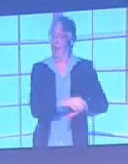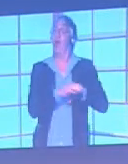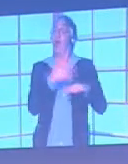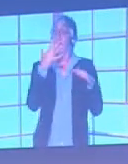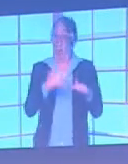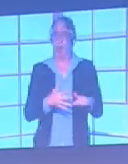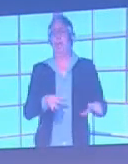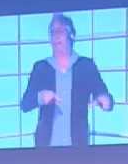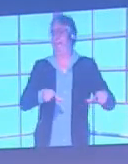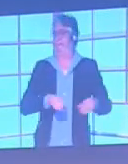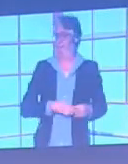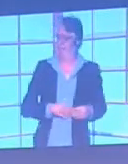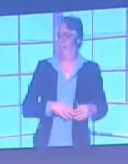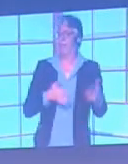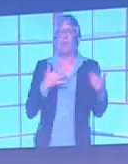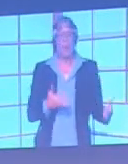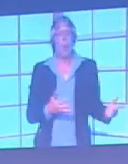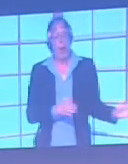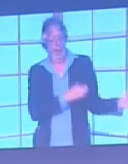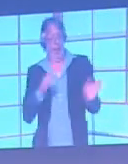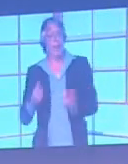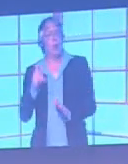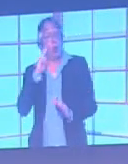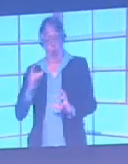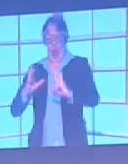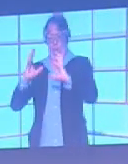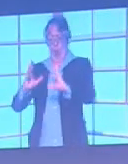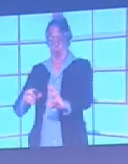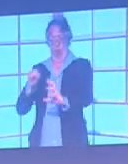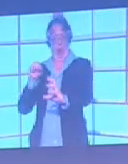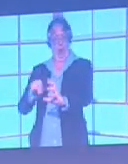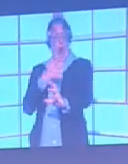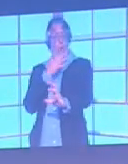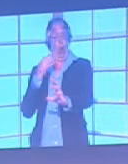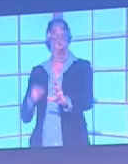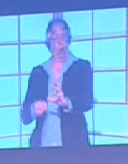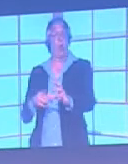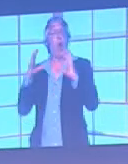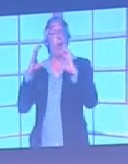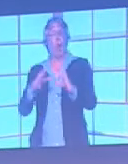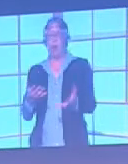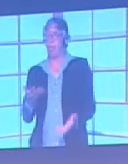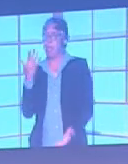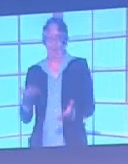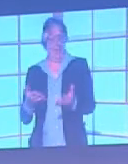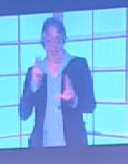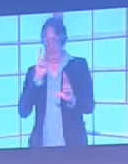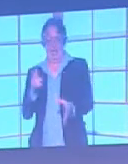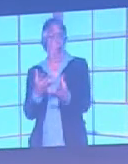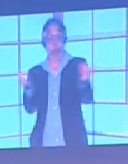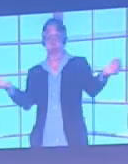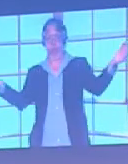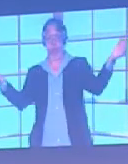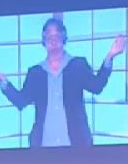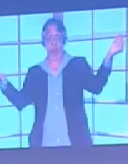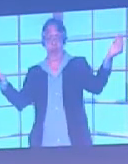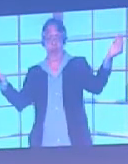Now let's look at the colour of the ball. Depending on the colour of the ball, it can disappear against the pitch and the crowd.